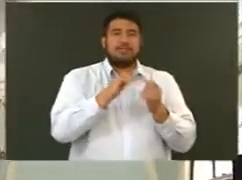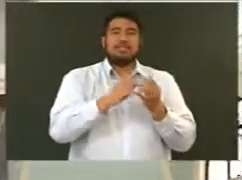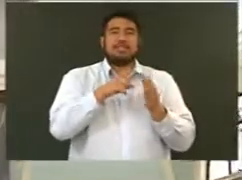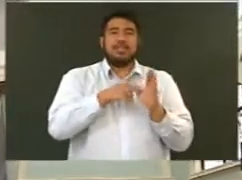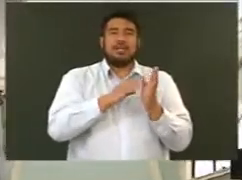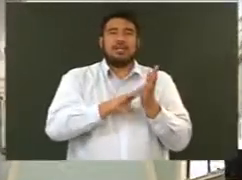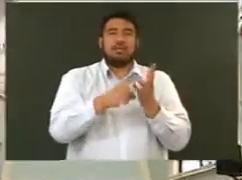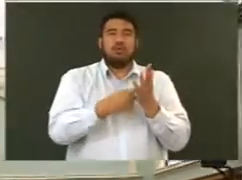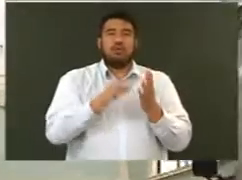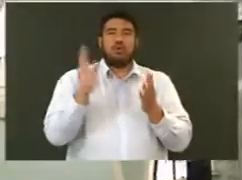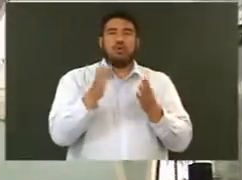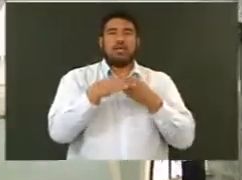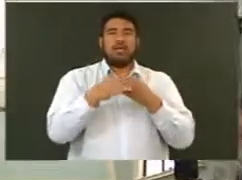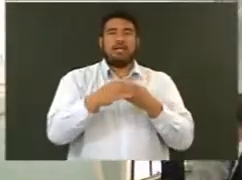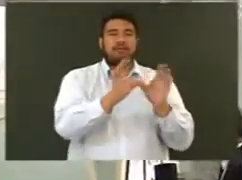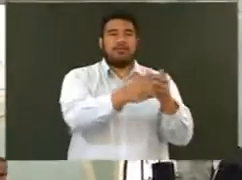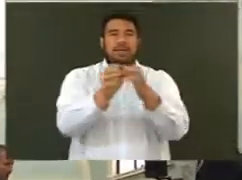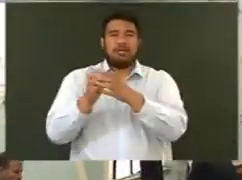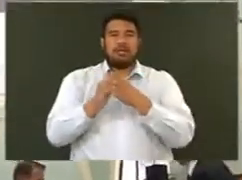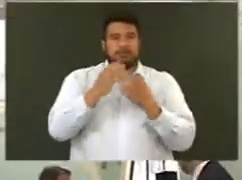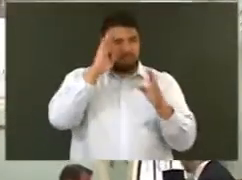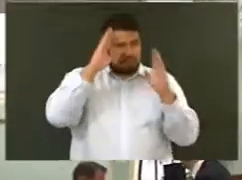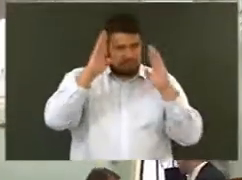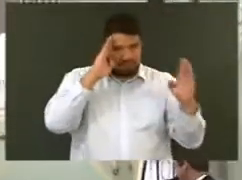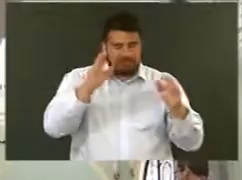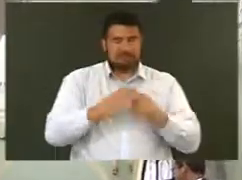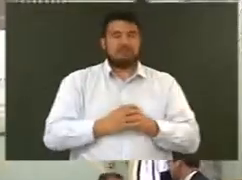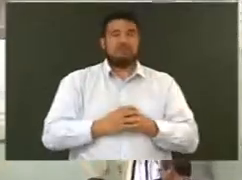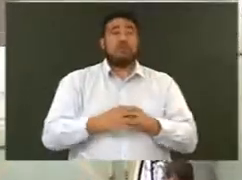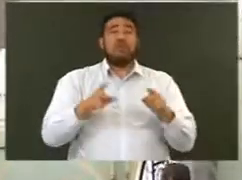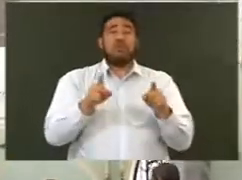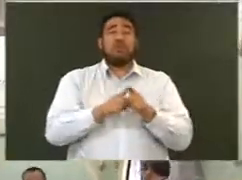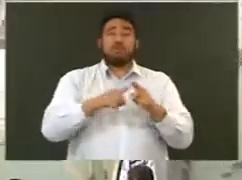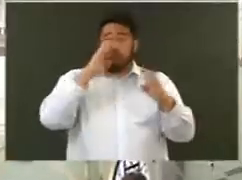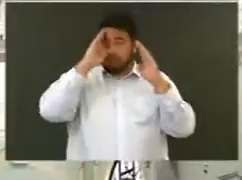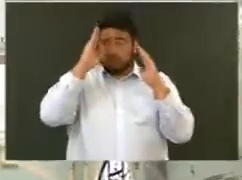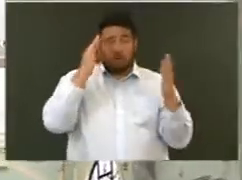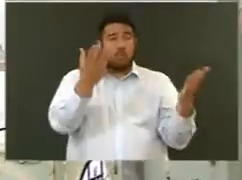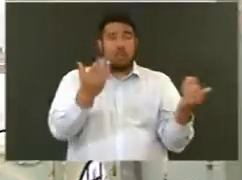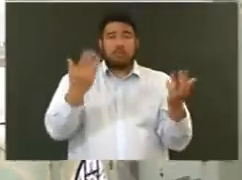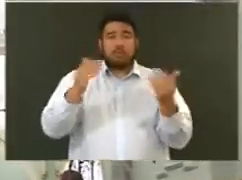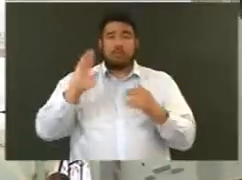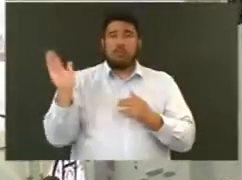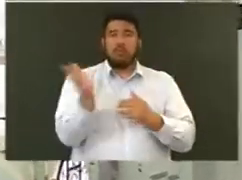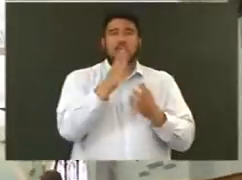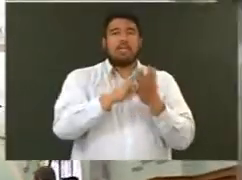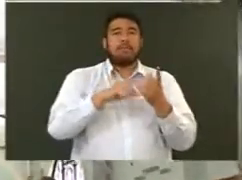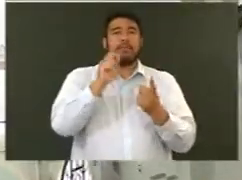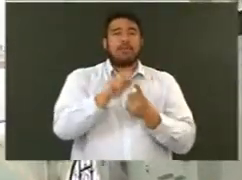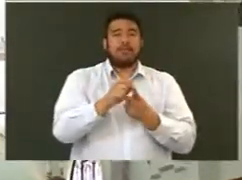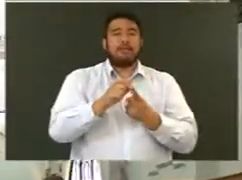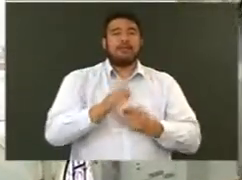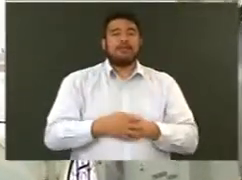Ki ngā mema, kuri rauni i tō tātou whare. Nau mai hoki mai, ko koutou, ngā waiwai tapu,